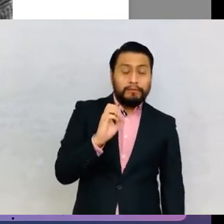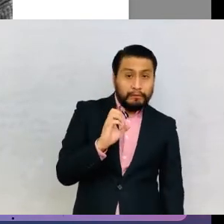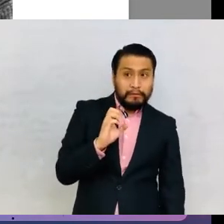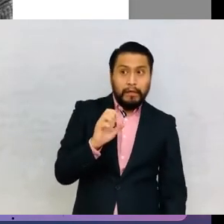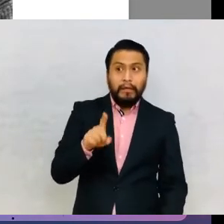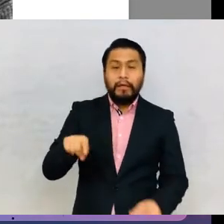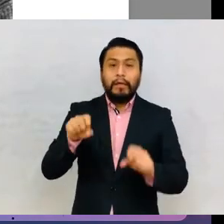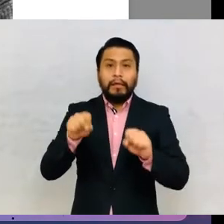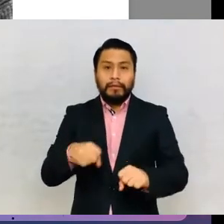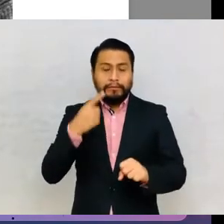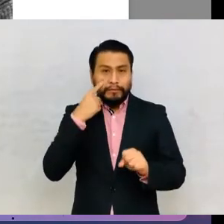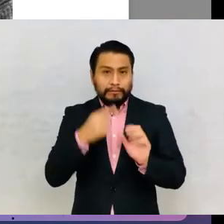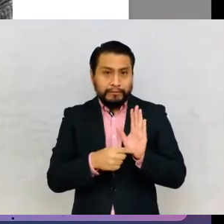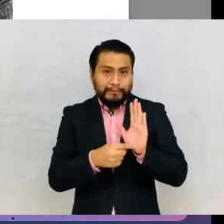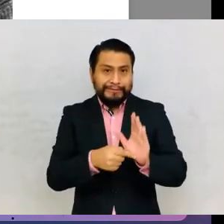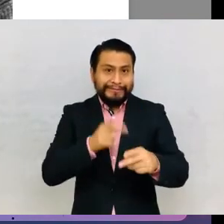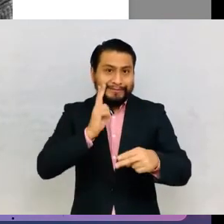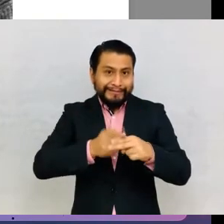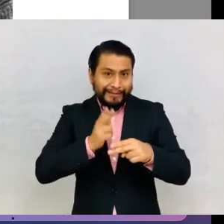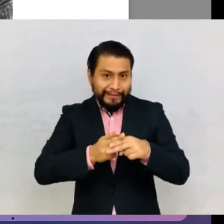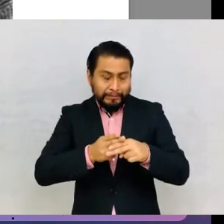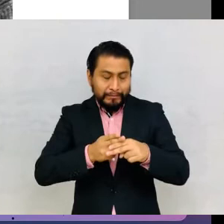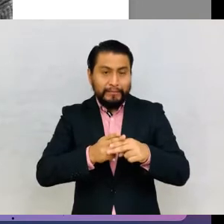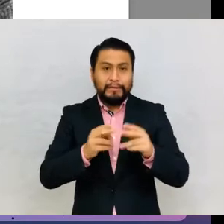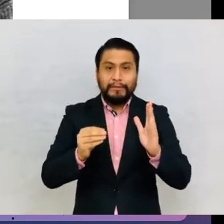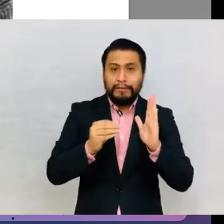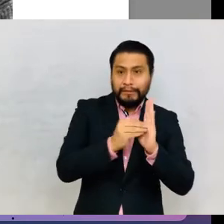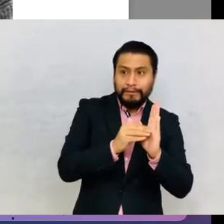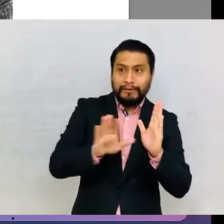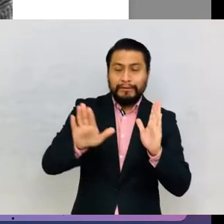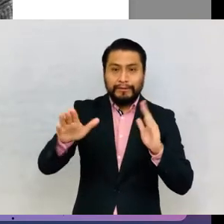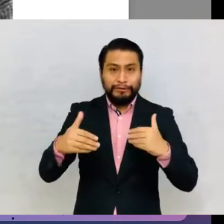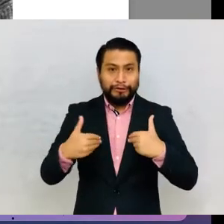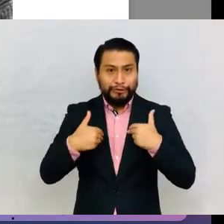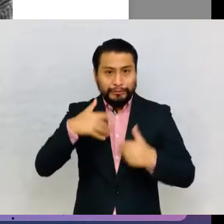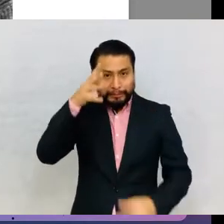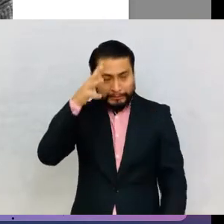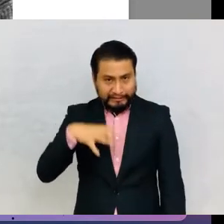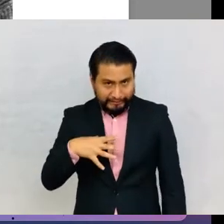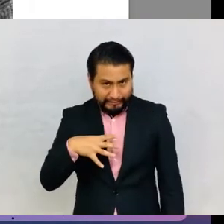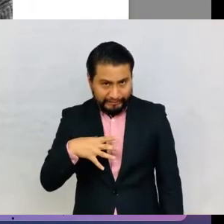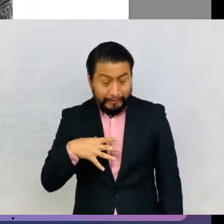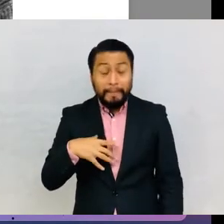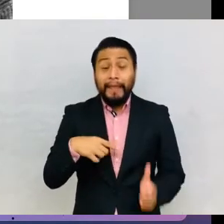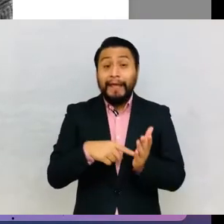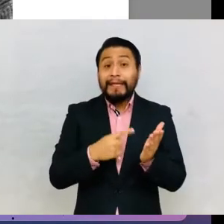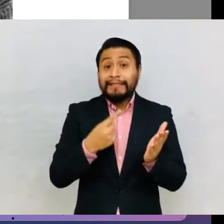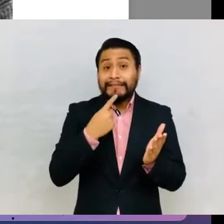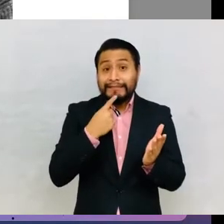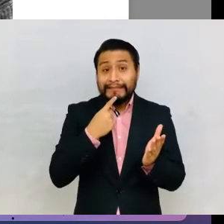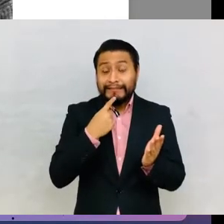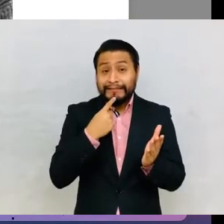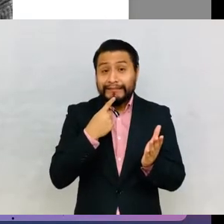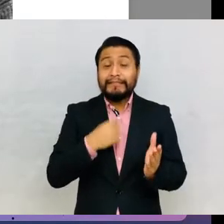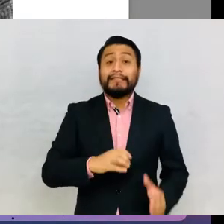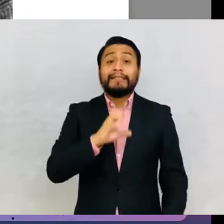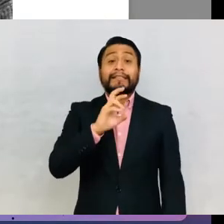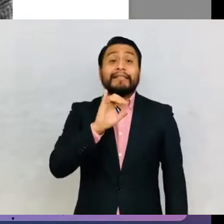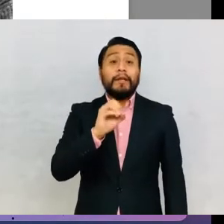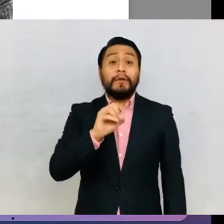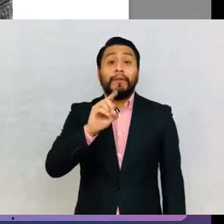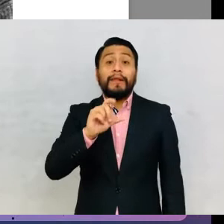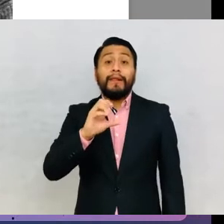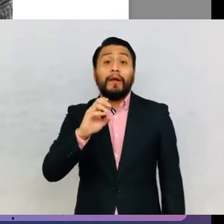personalizing with the name and surname of the young man. And it says, Carrillo de la Cruz,